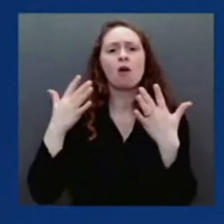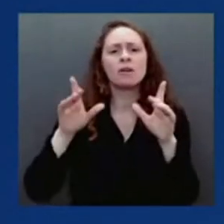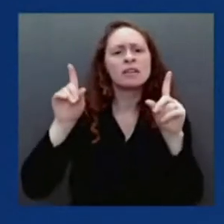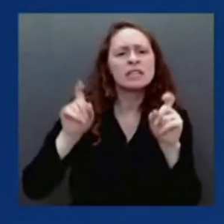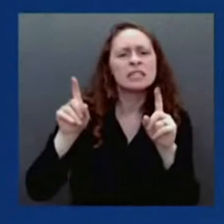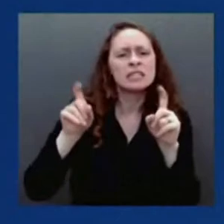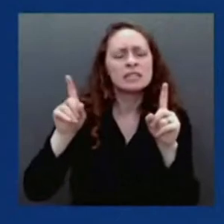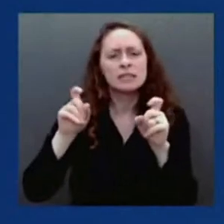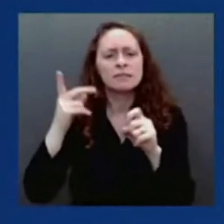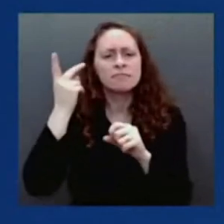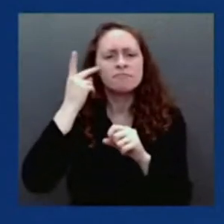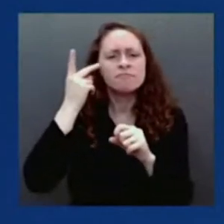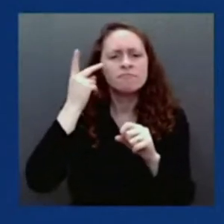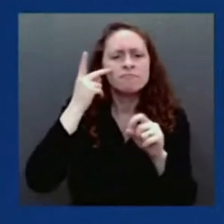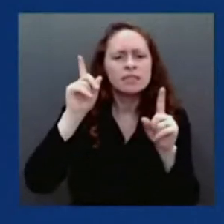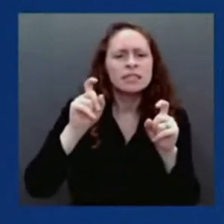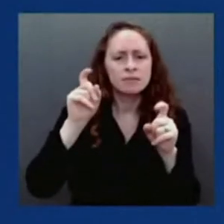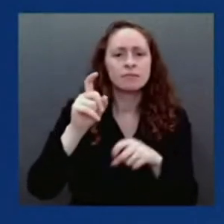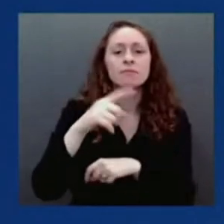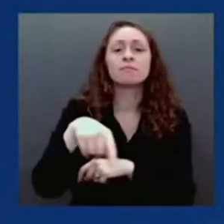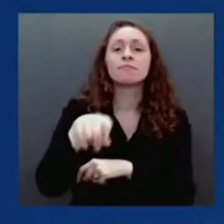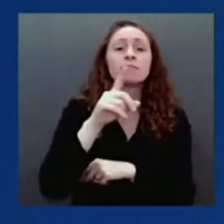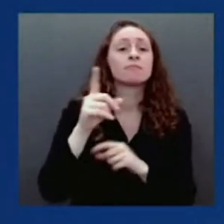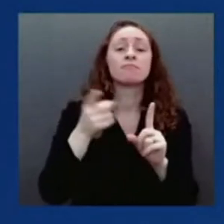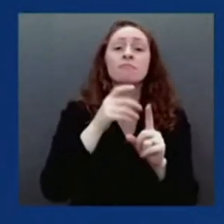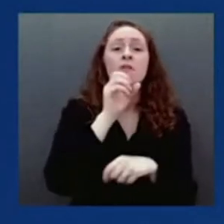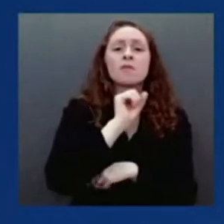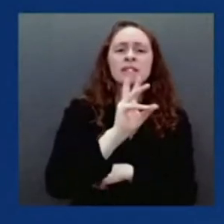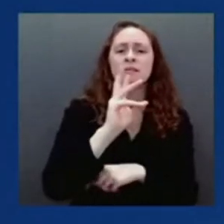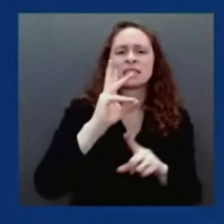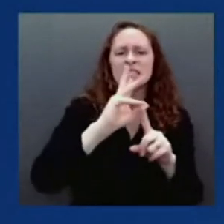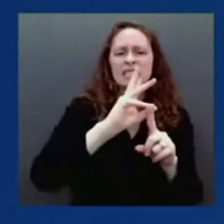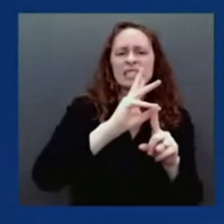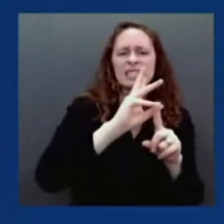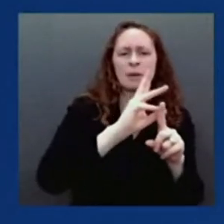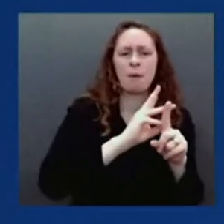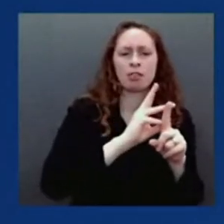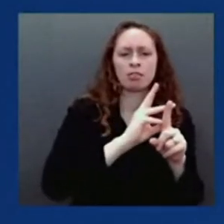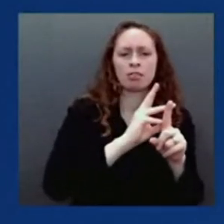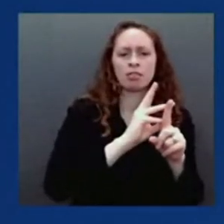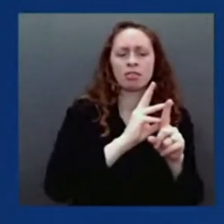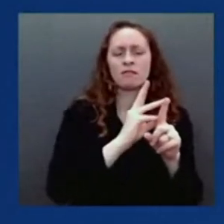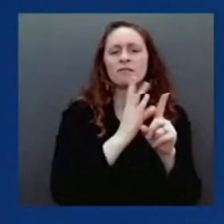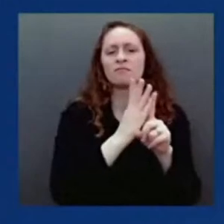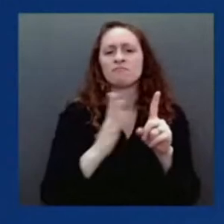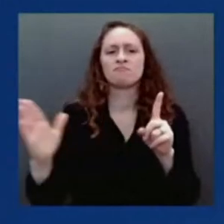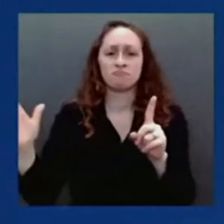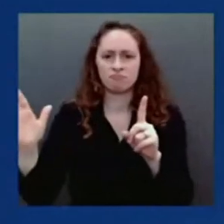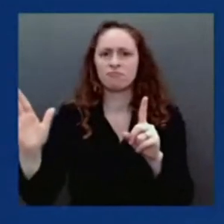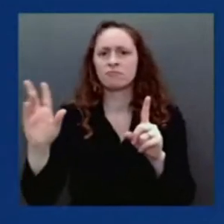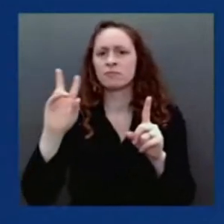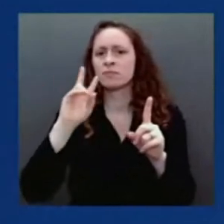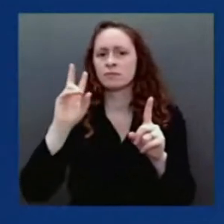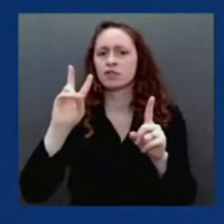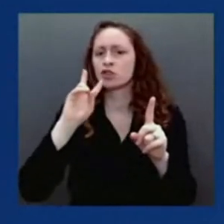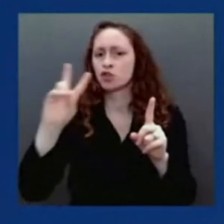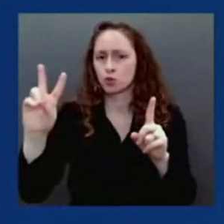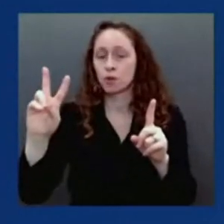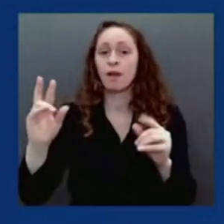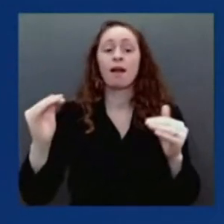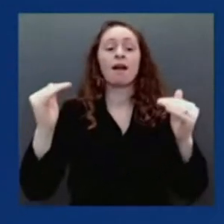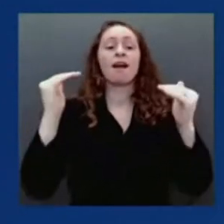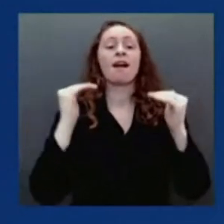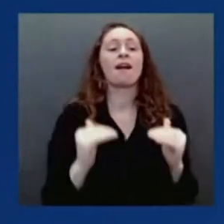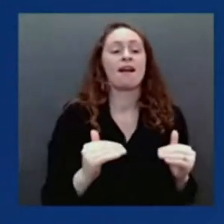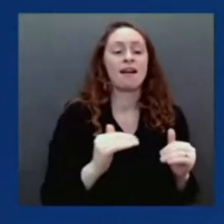years, as you probably know, the original data that was done was determined if the doses that